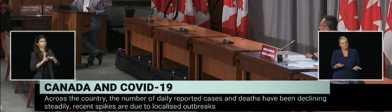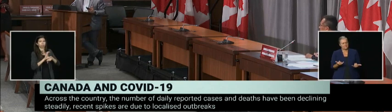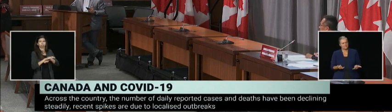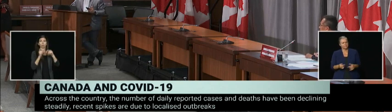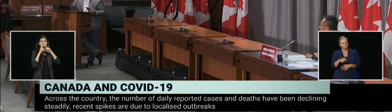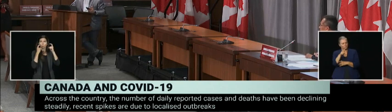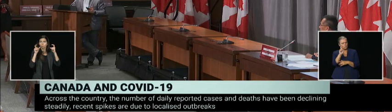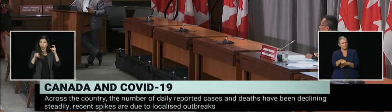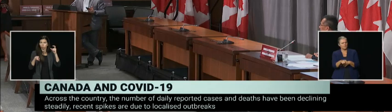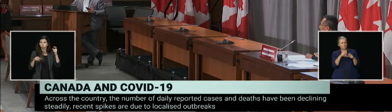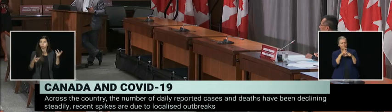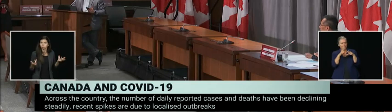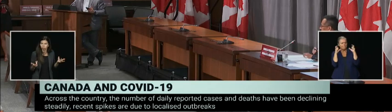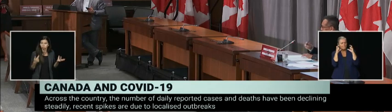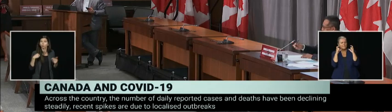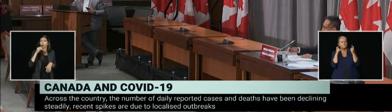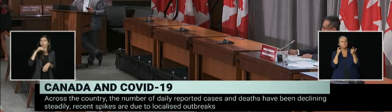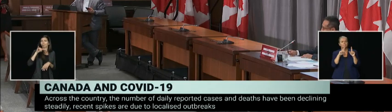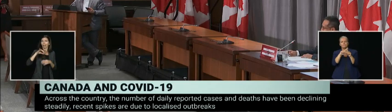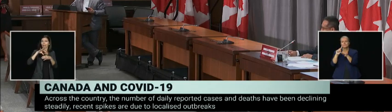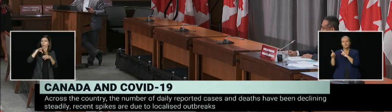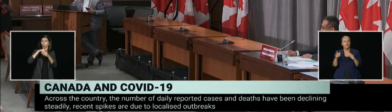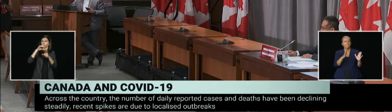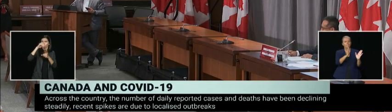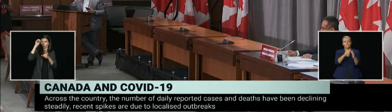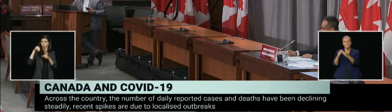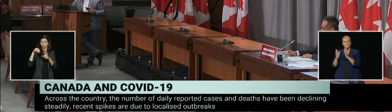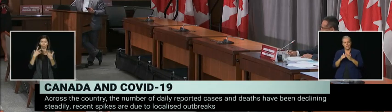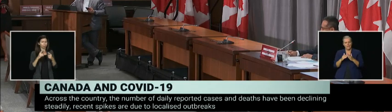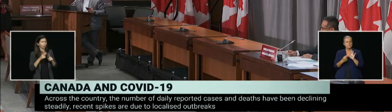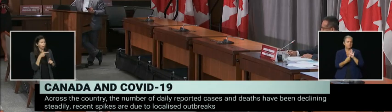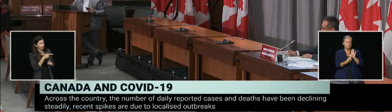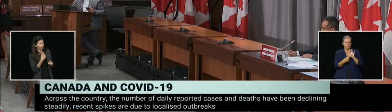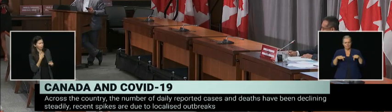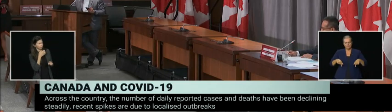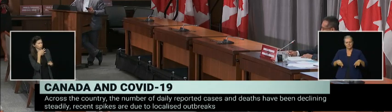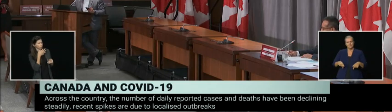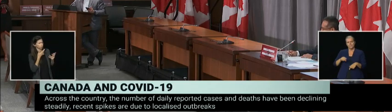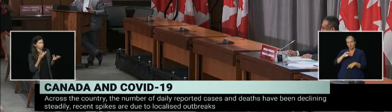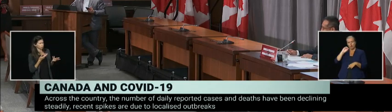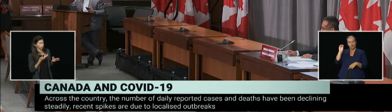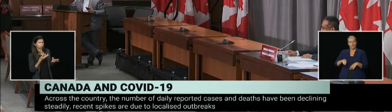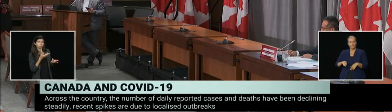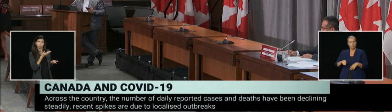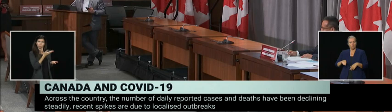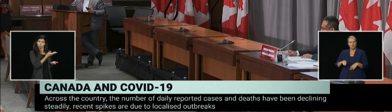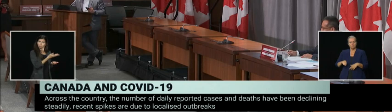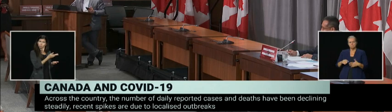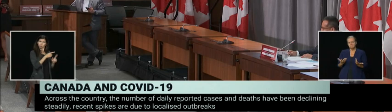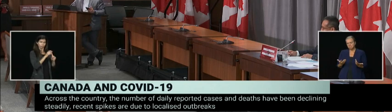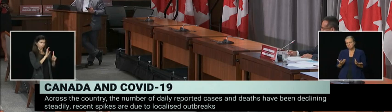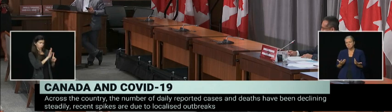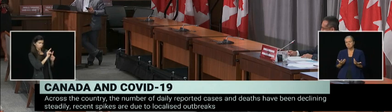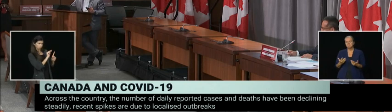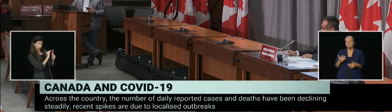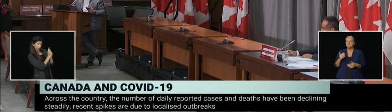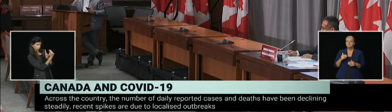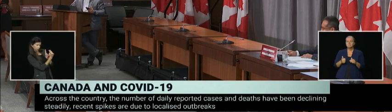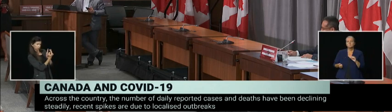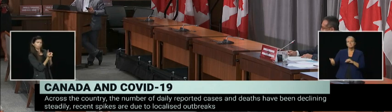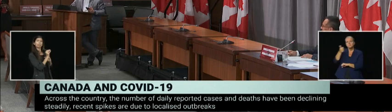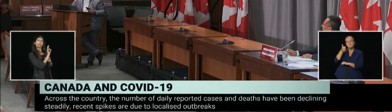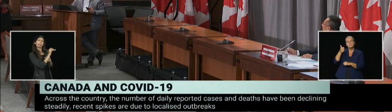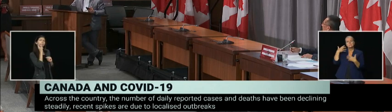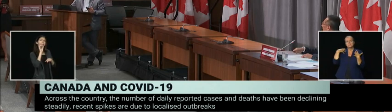public health has learned in the past when you've asked people to take a mandatory health action and how challenging it can be sometimes